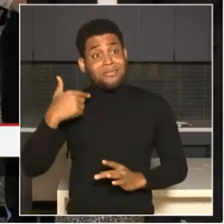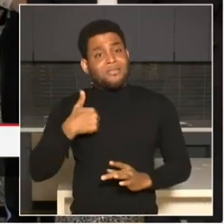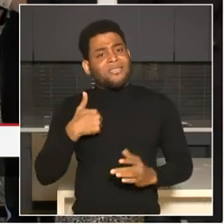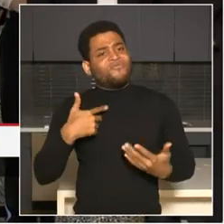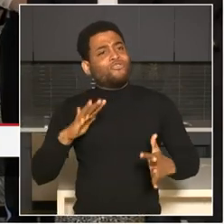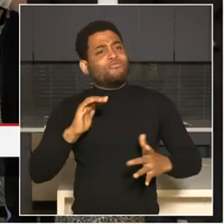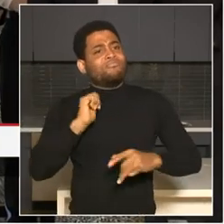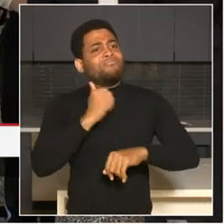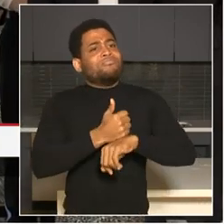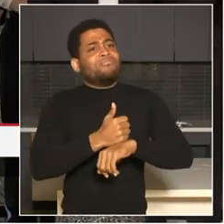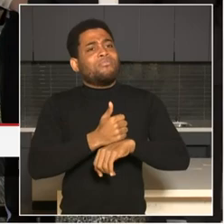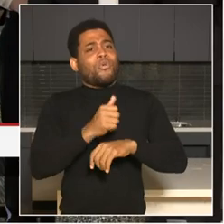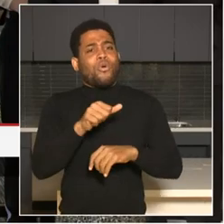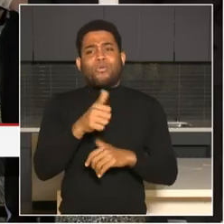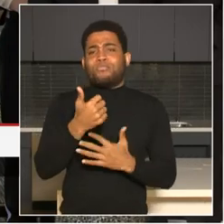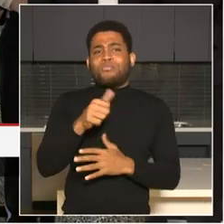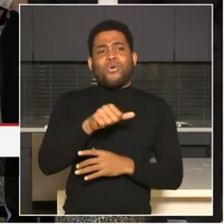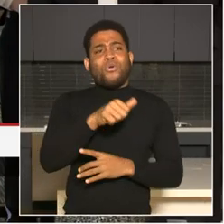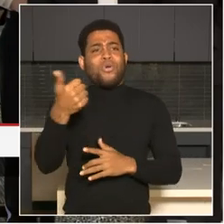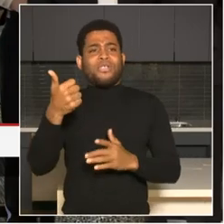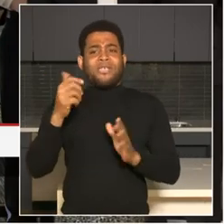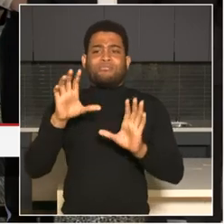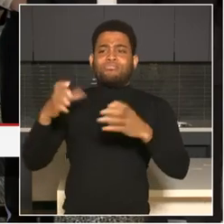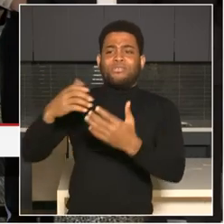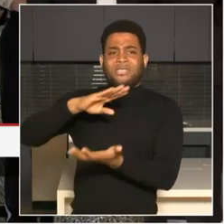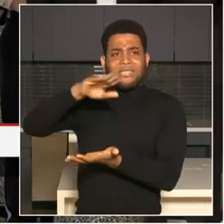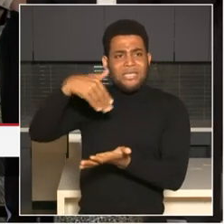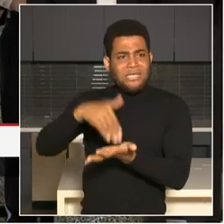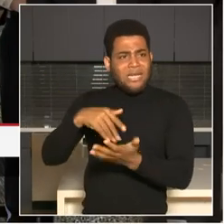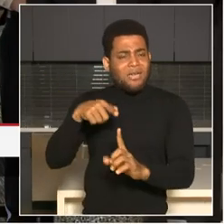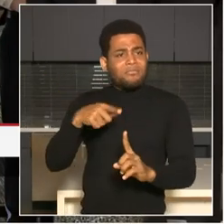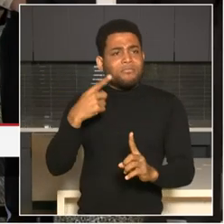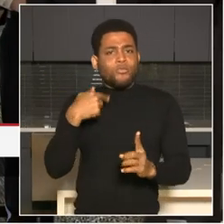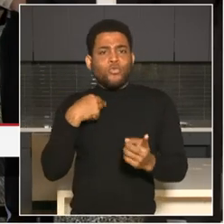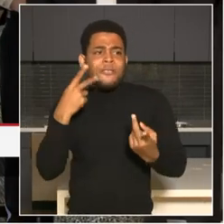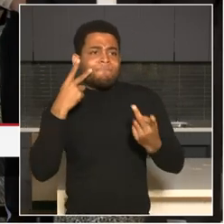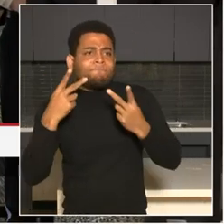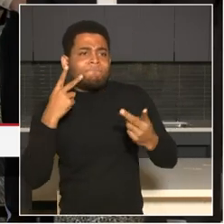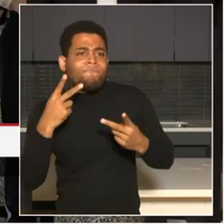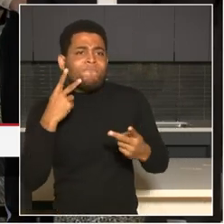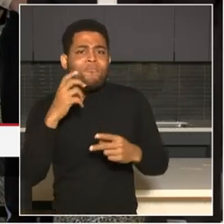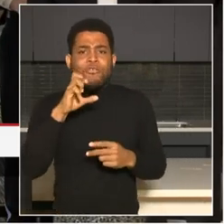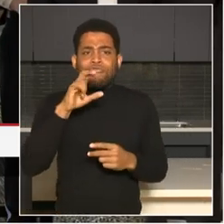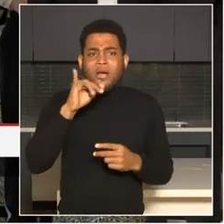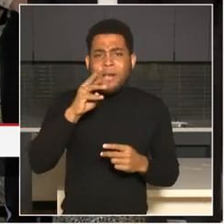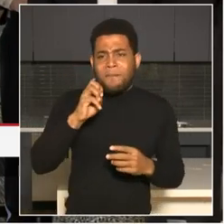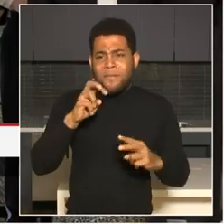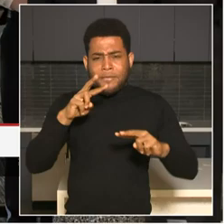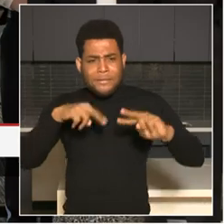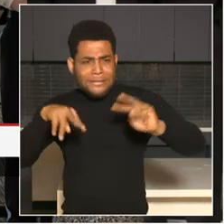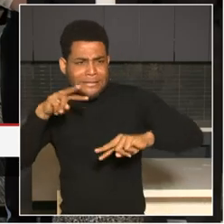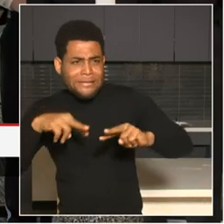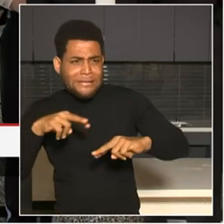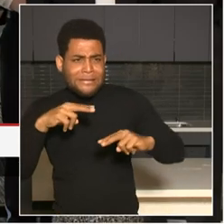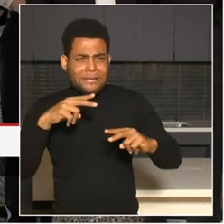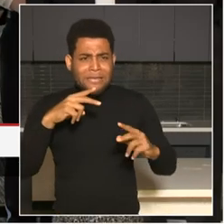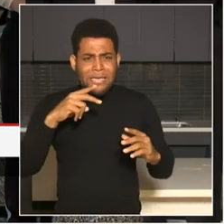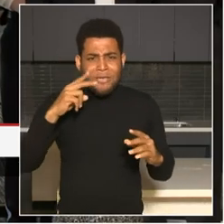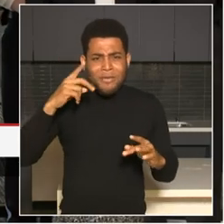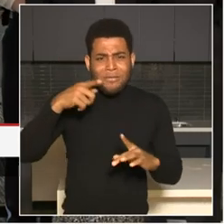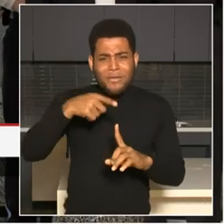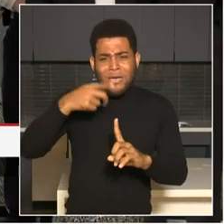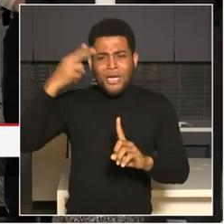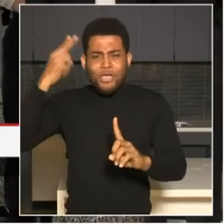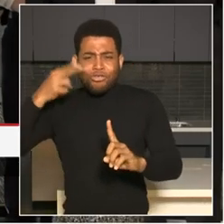This helped guide tactical responses to emerging crime patterns and aided in helping officers to quickly respond to crime trends on the street.